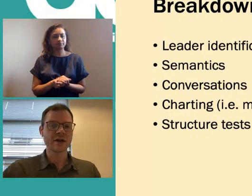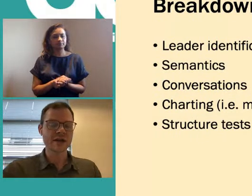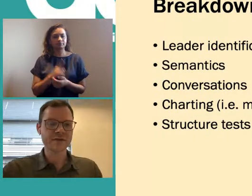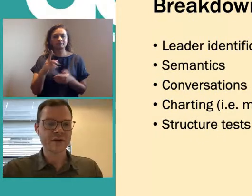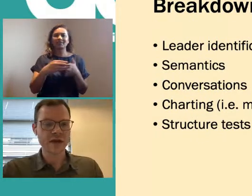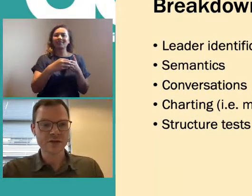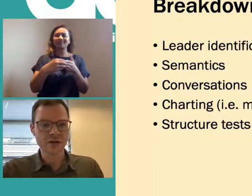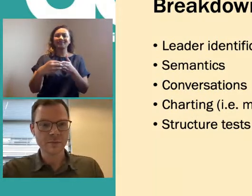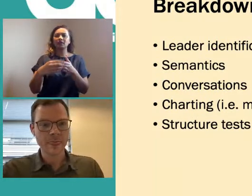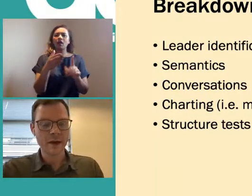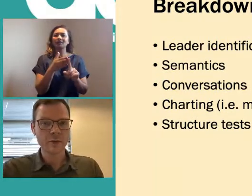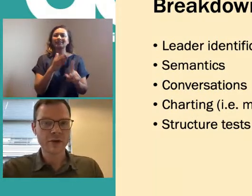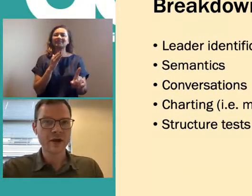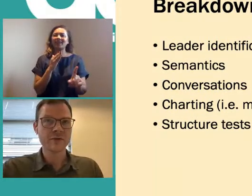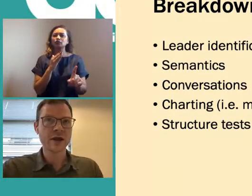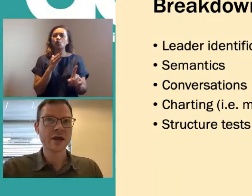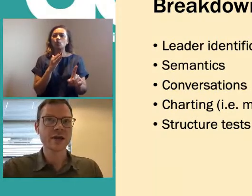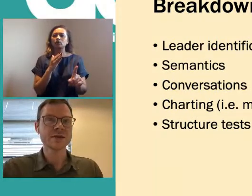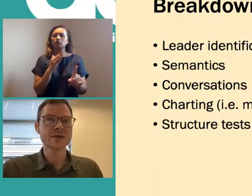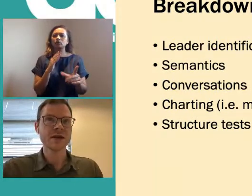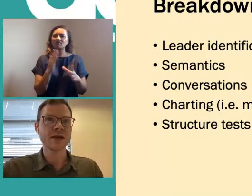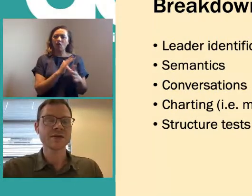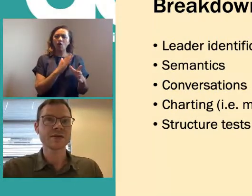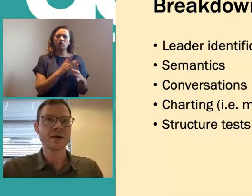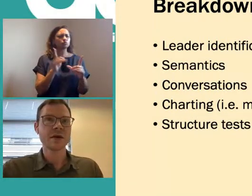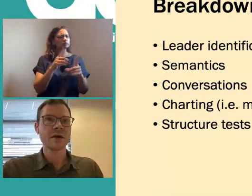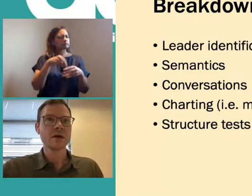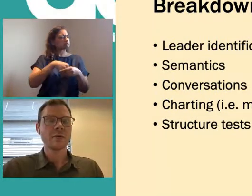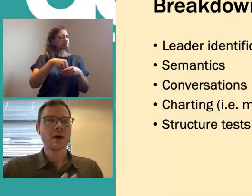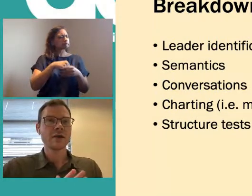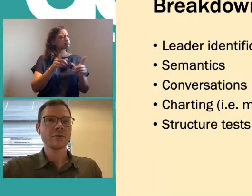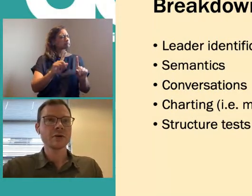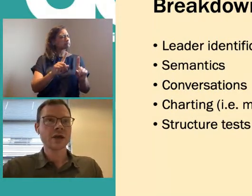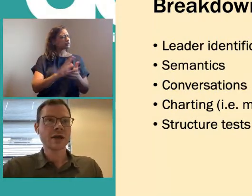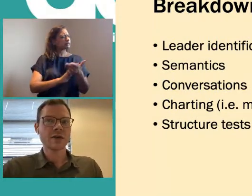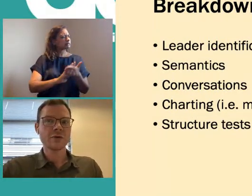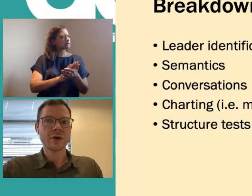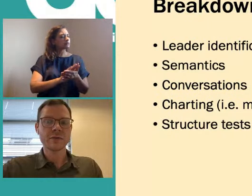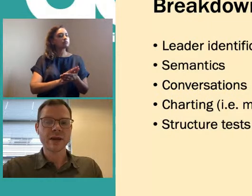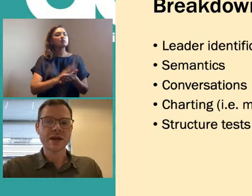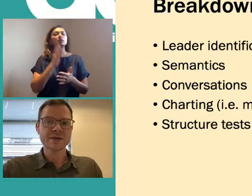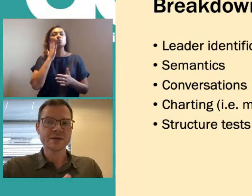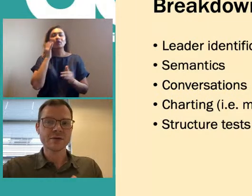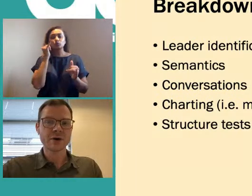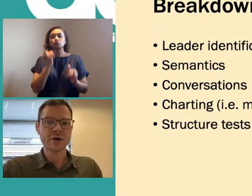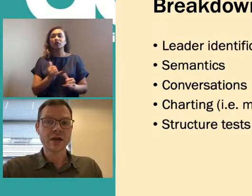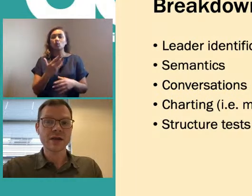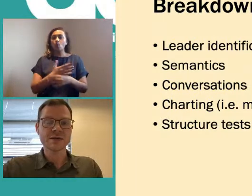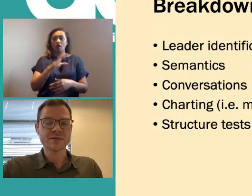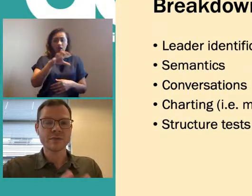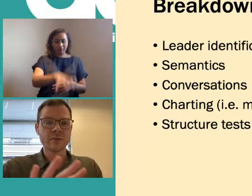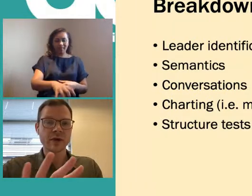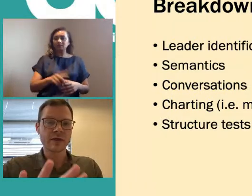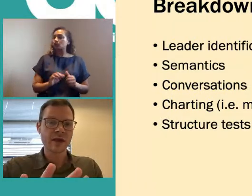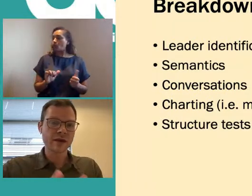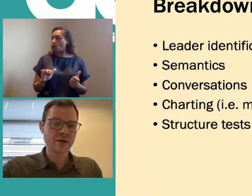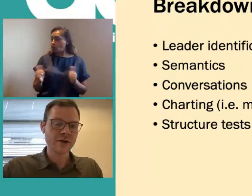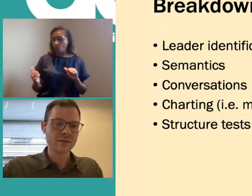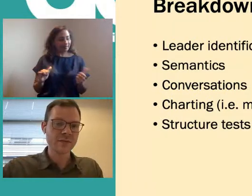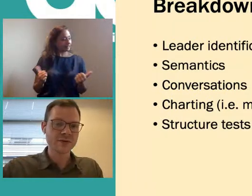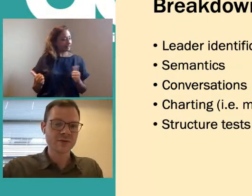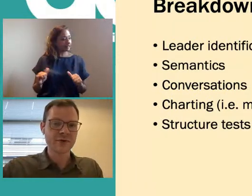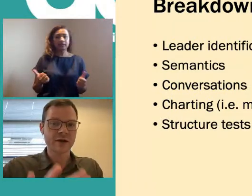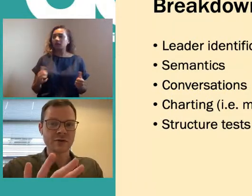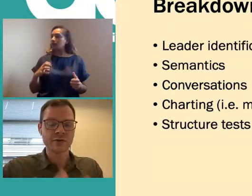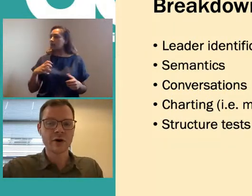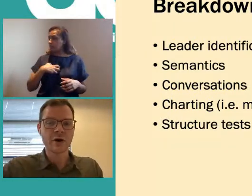leader identification. And what that really is, is when you're looking at your workplace and your colleagues, and whether they're